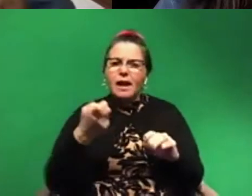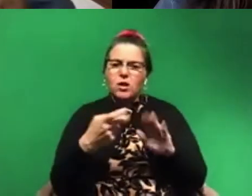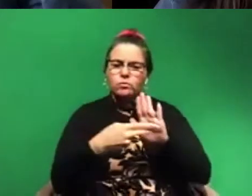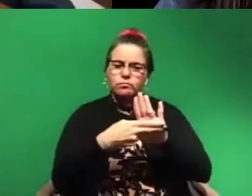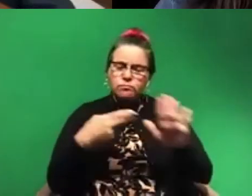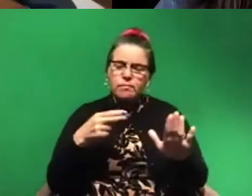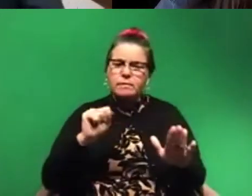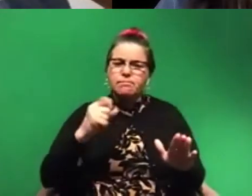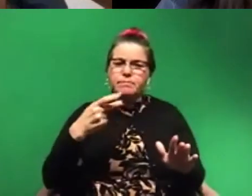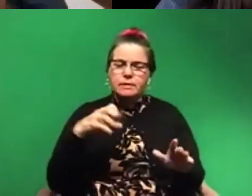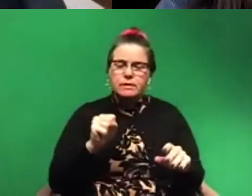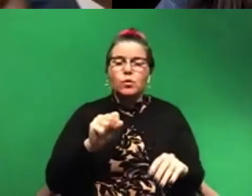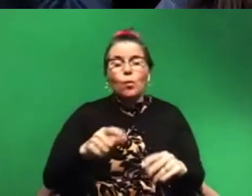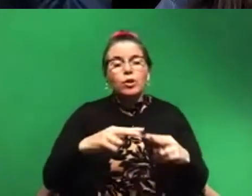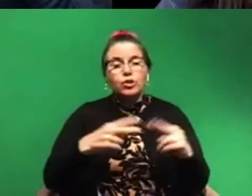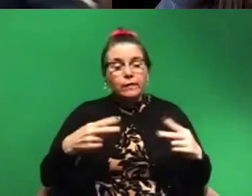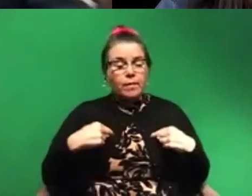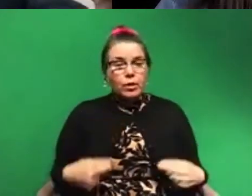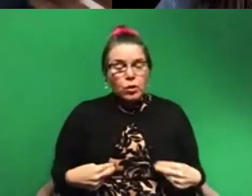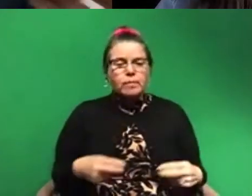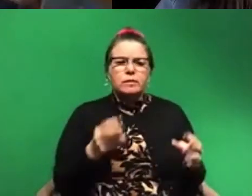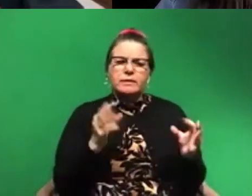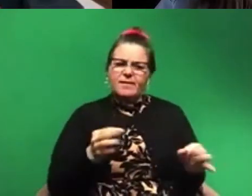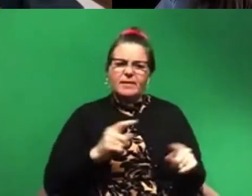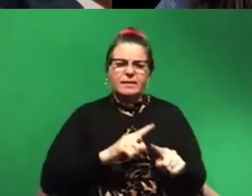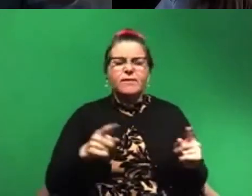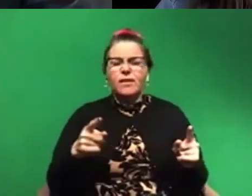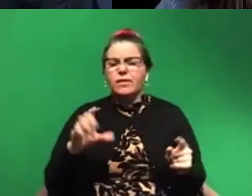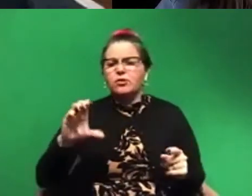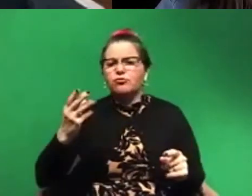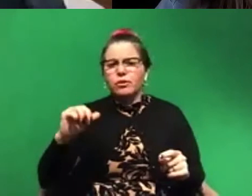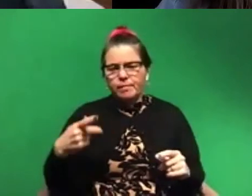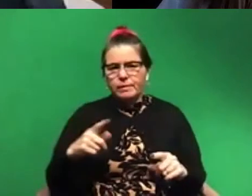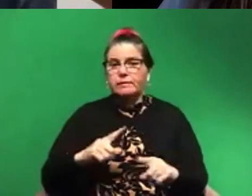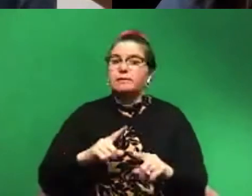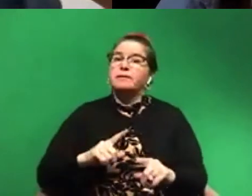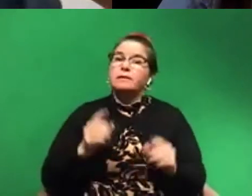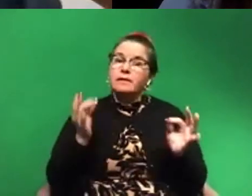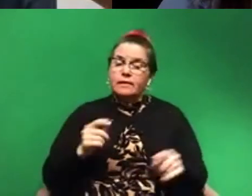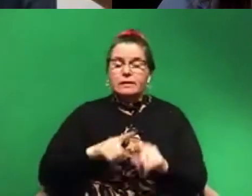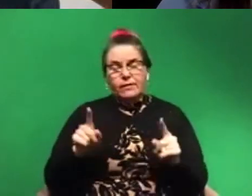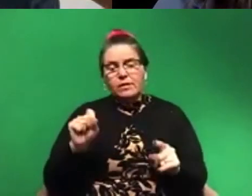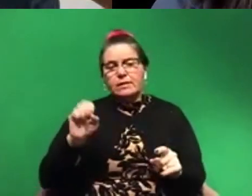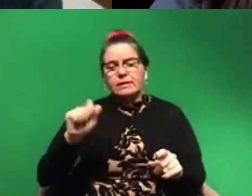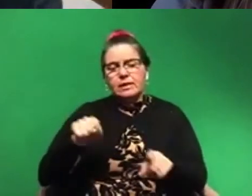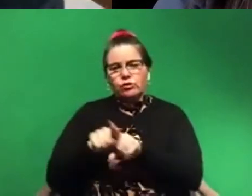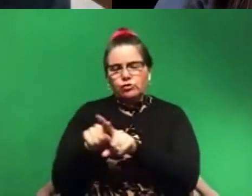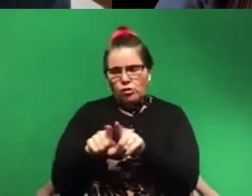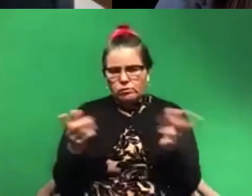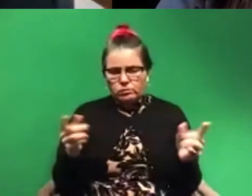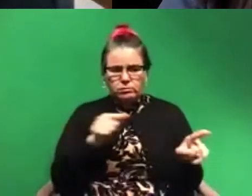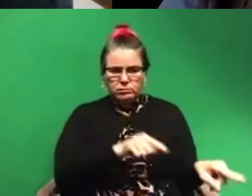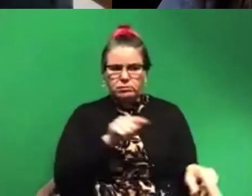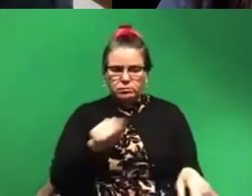a human, it's definitely different from a chimpanzee. It's very different from a sea star. So you can build a library